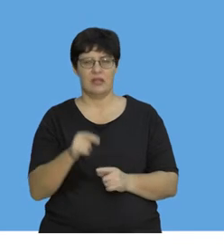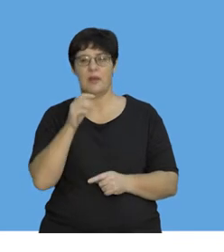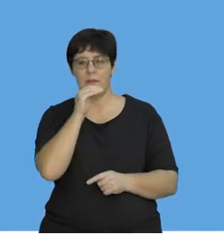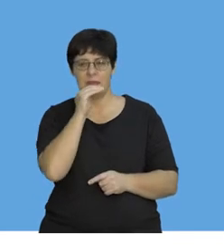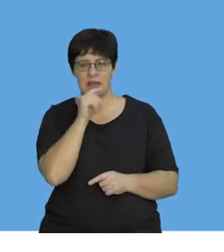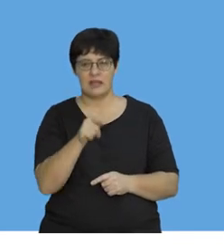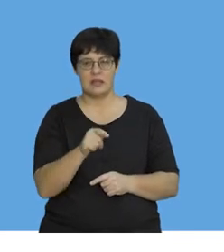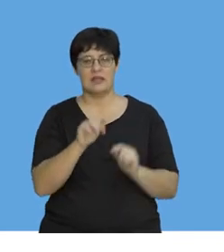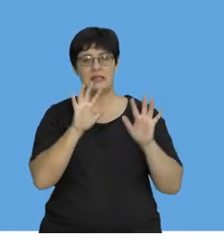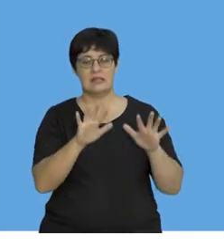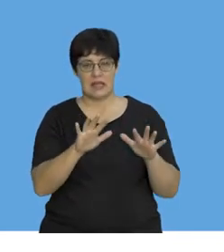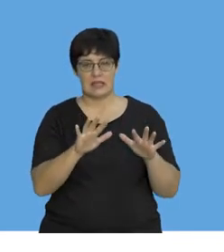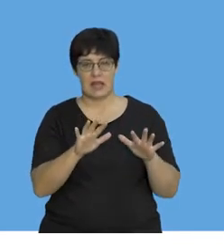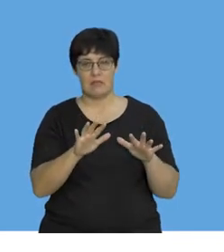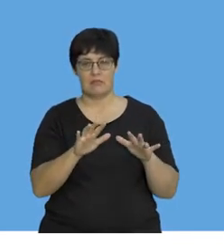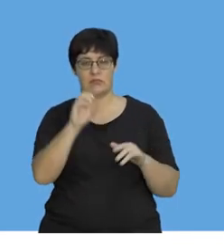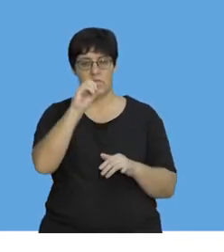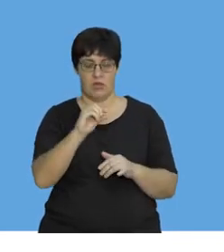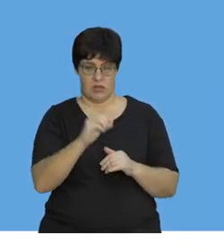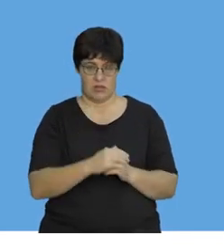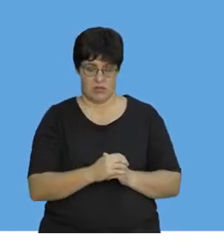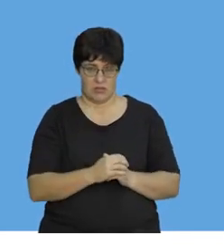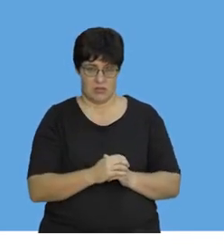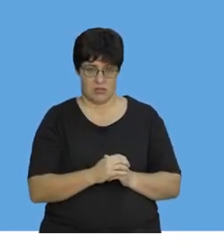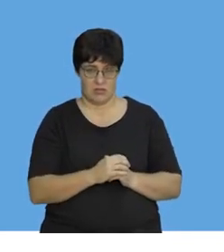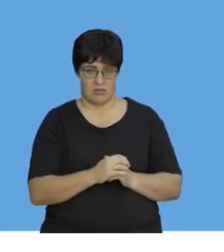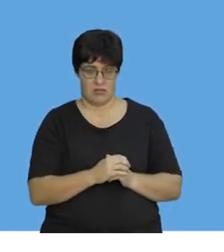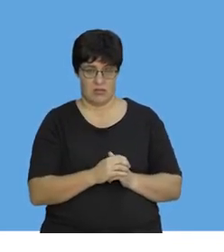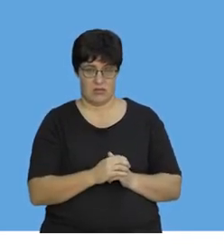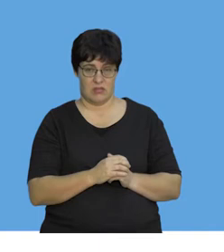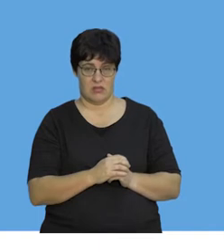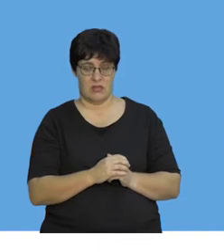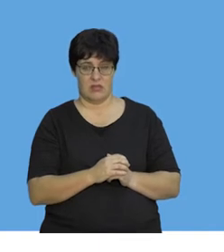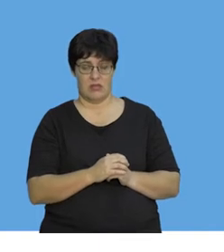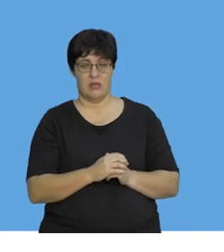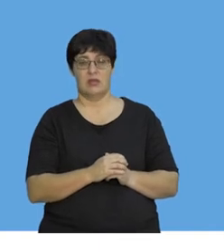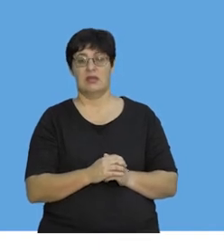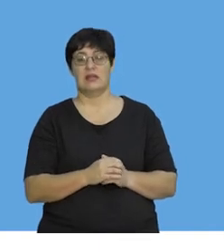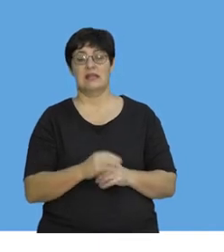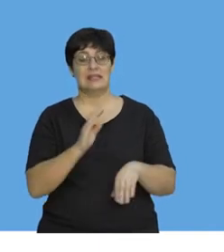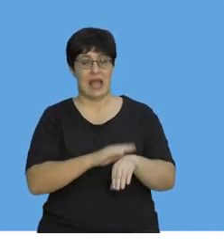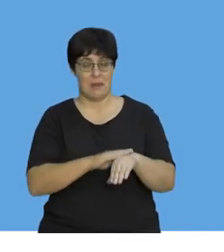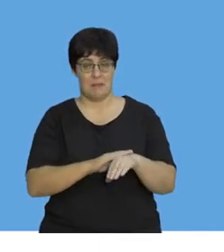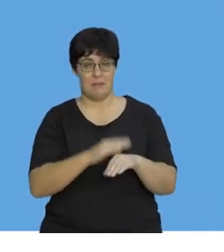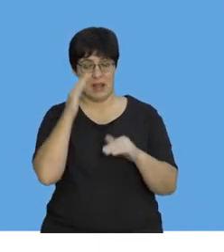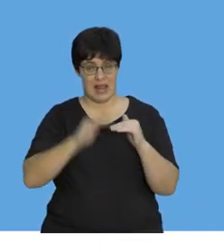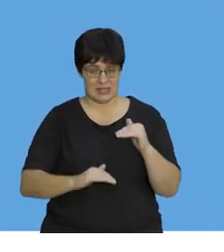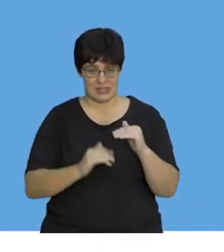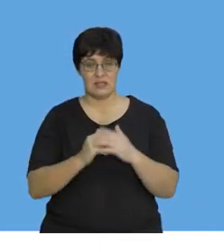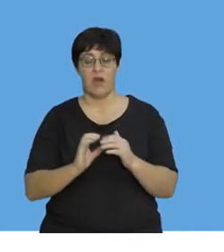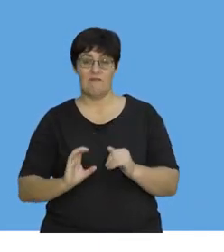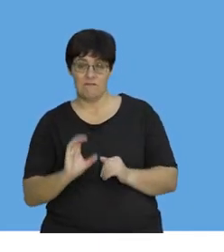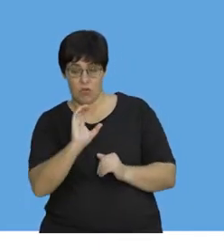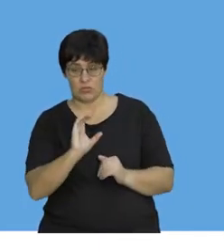So, this became 10 times smaller. Okay. It took less time. Force